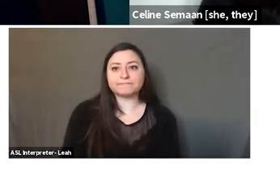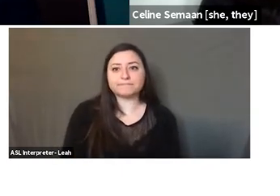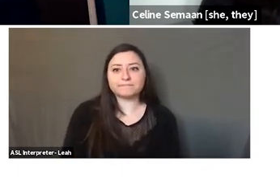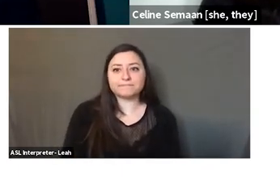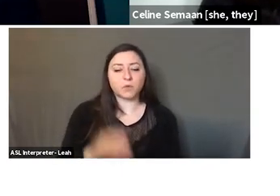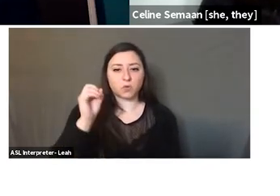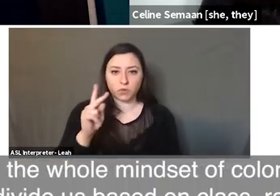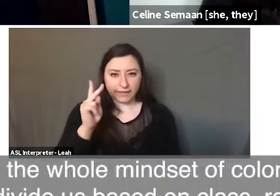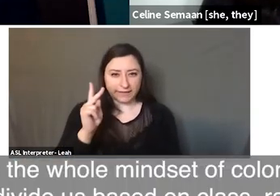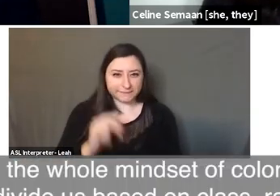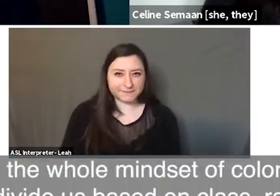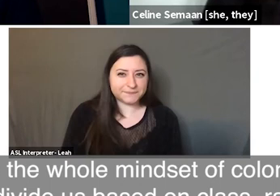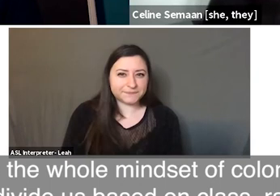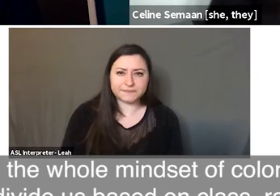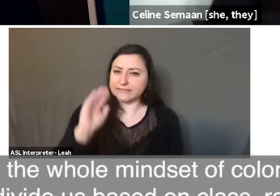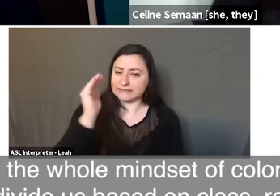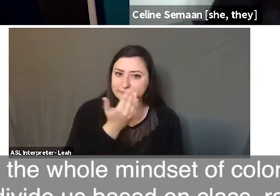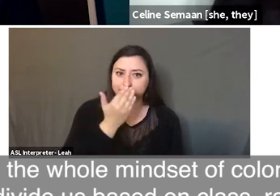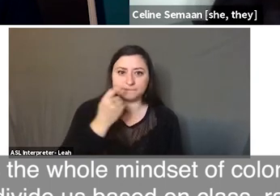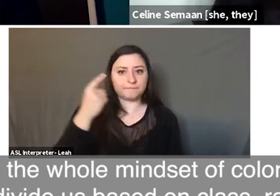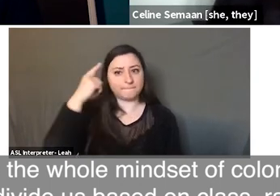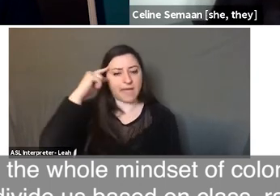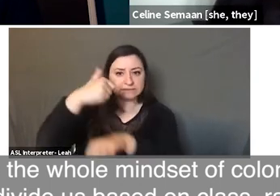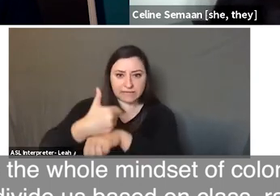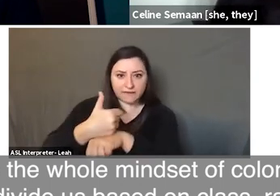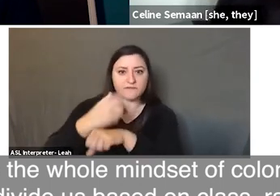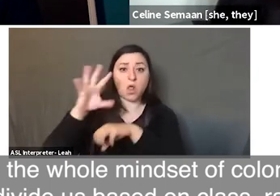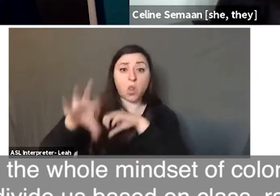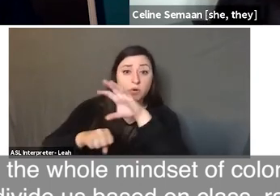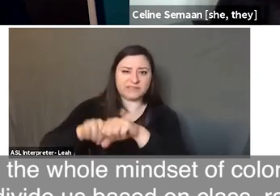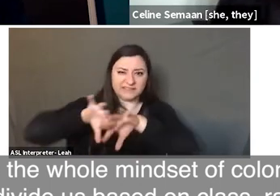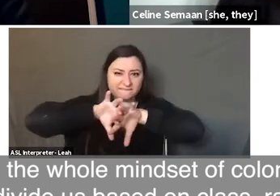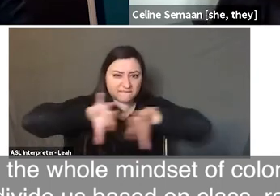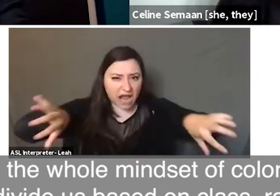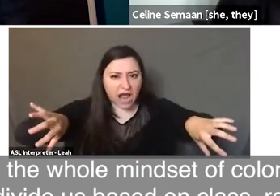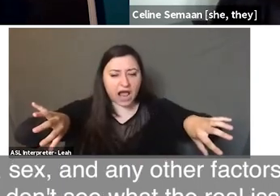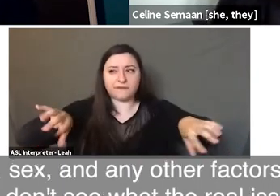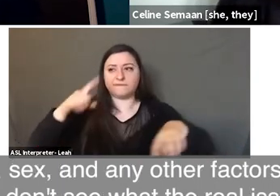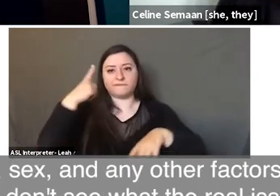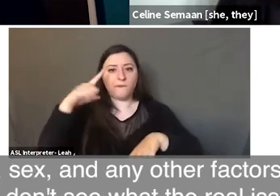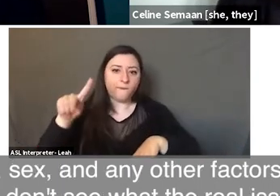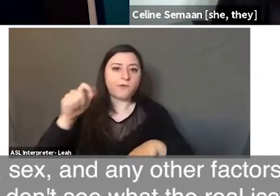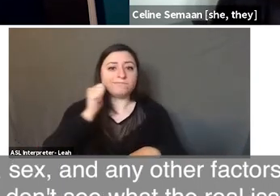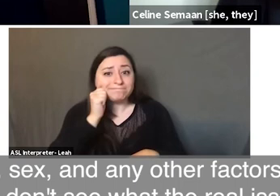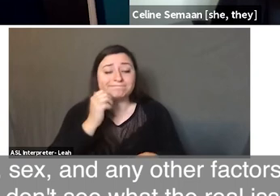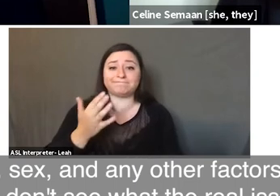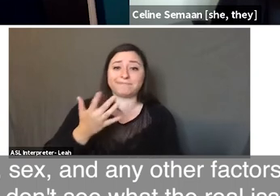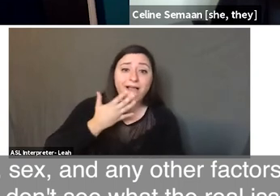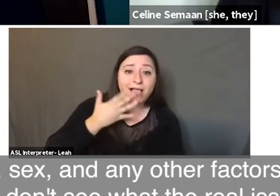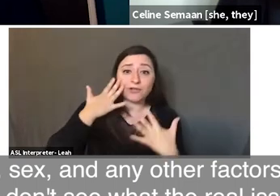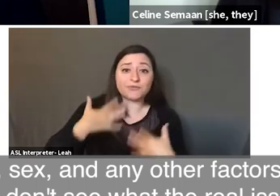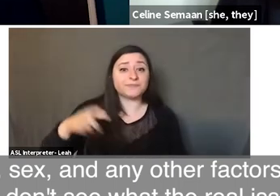Okay. It seems the whole mindset of colonialism is to divide us based on class, race, color, sex, and any